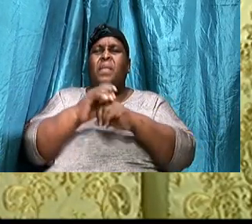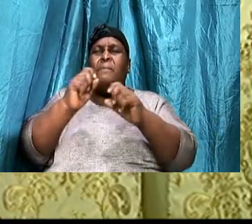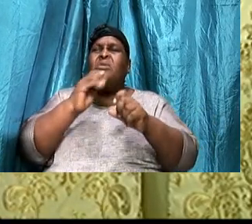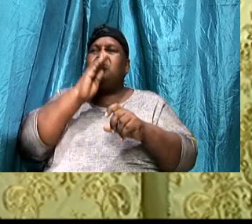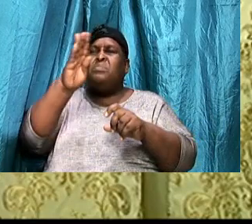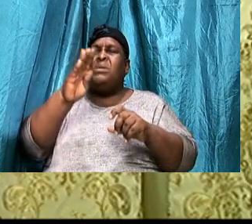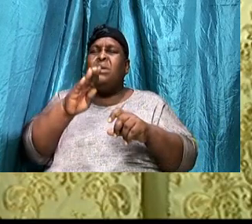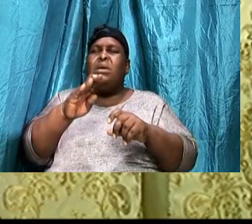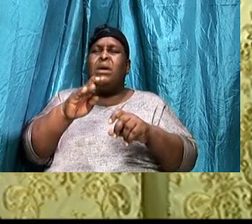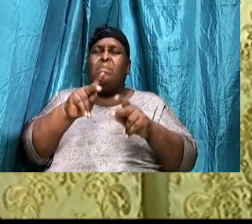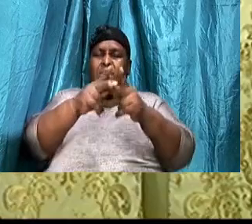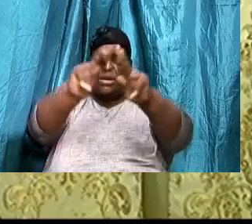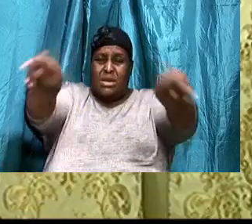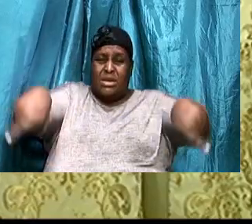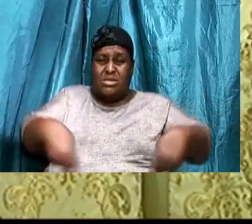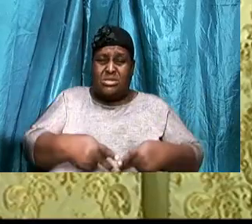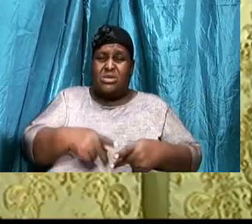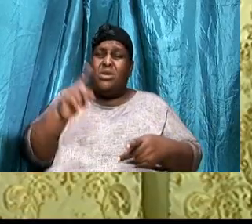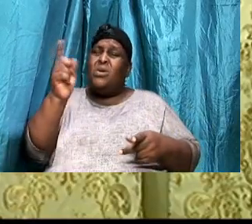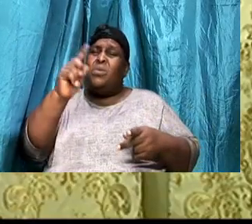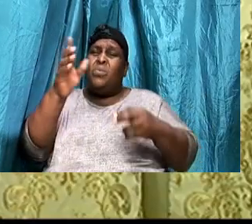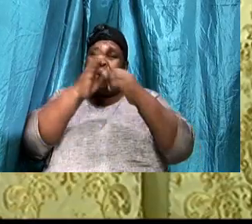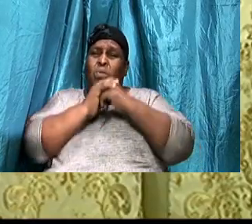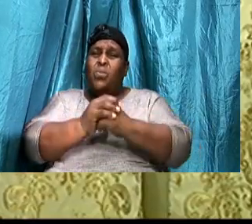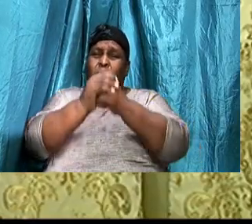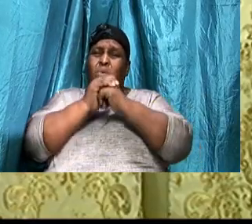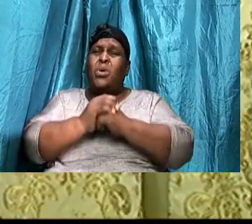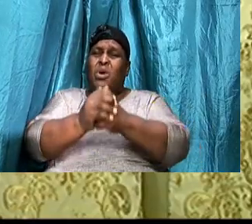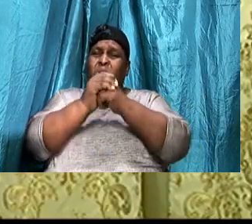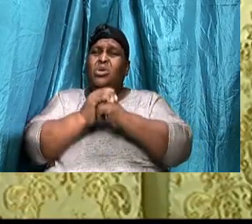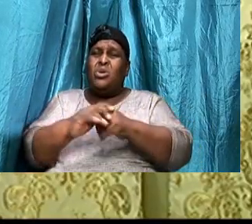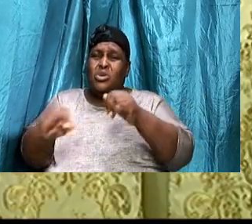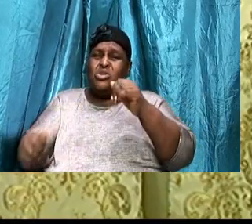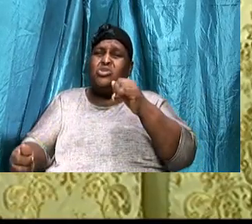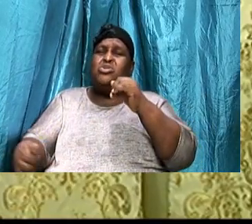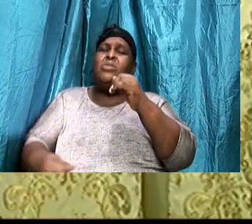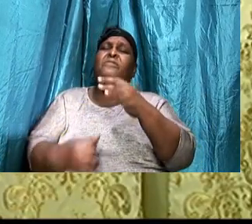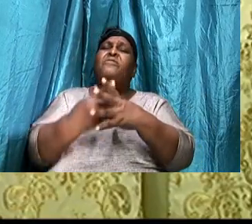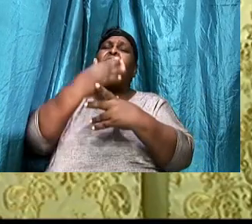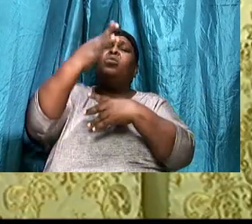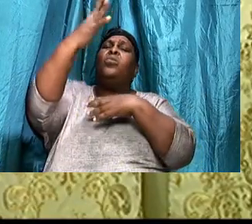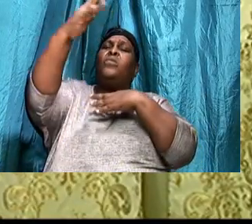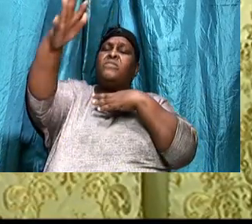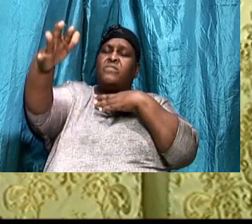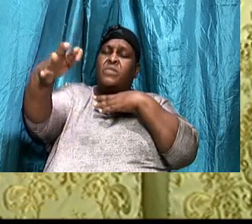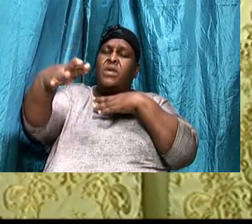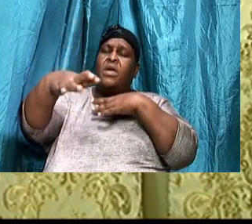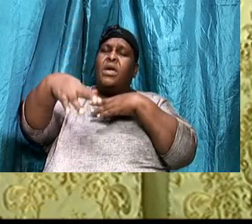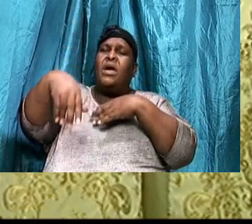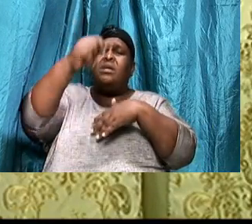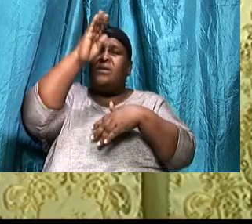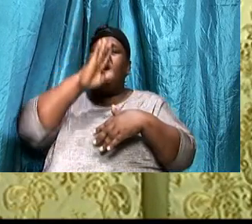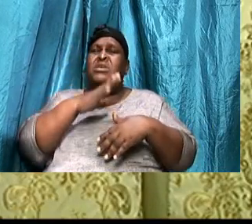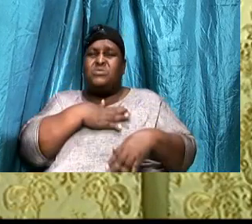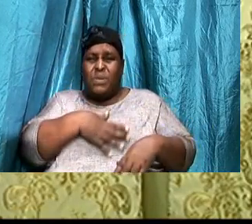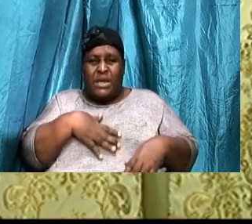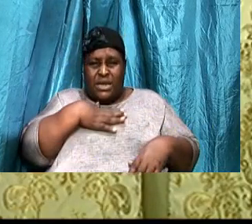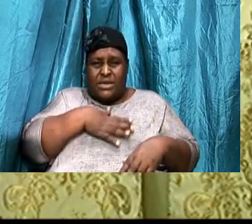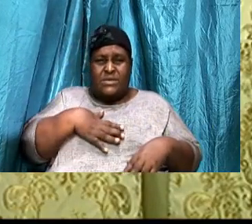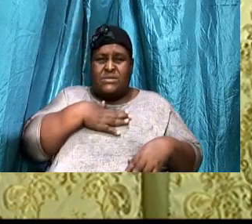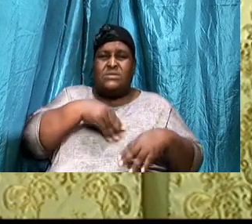Springs from, It must be, It place, That God is, Pleasing to, Inhabit, Because